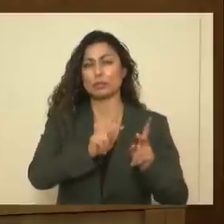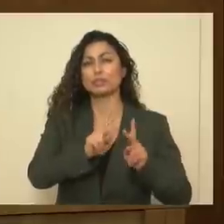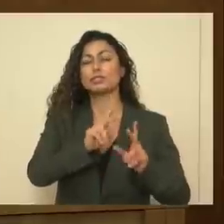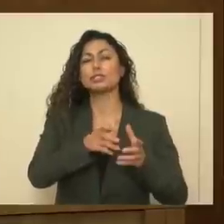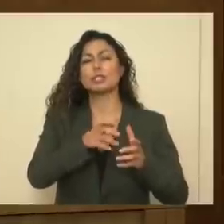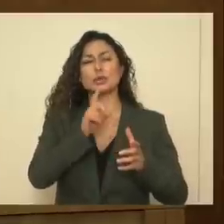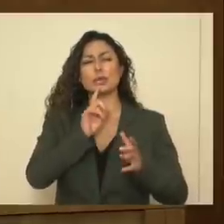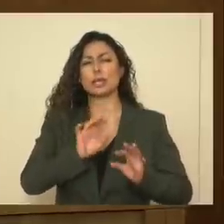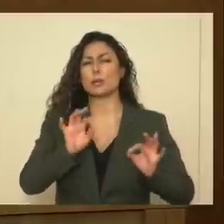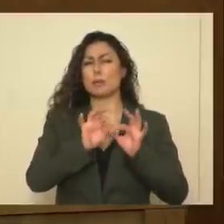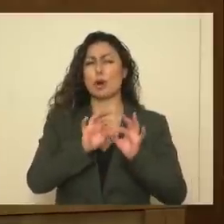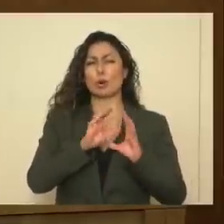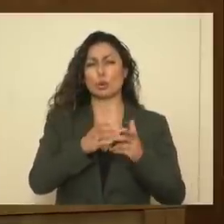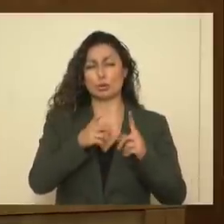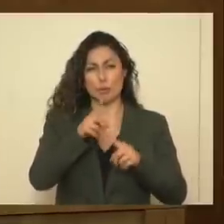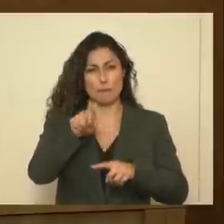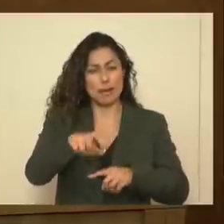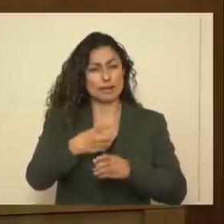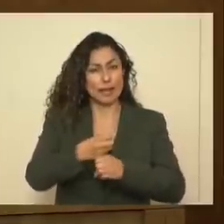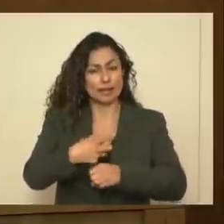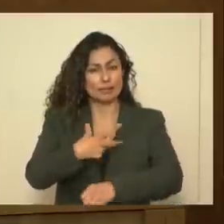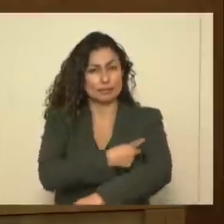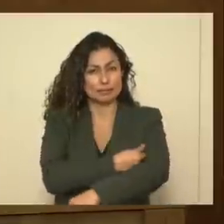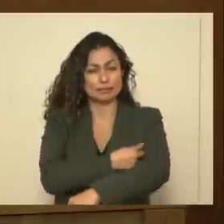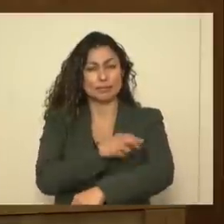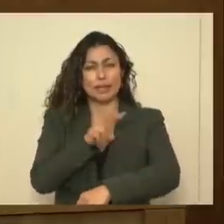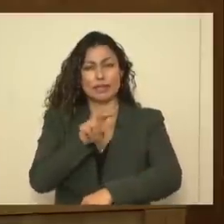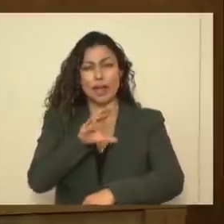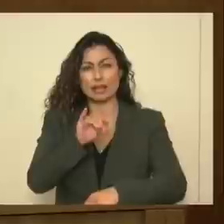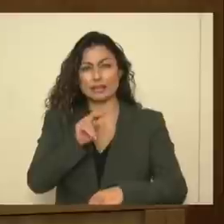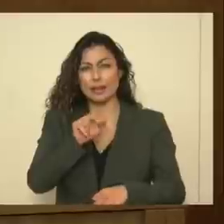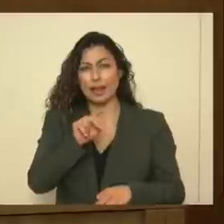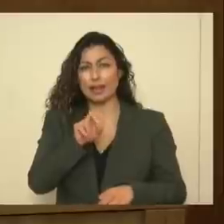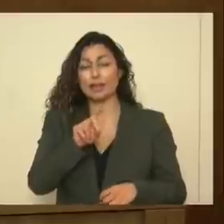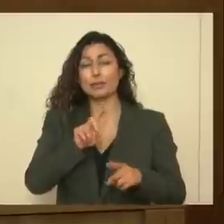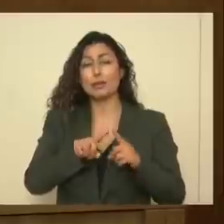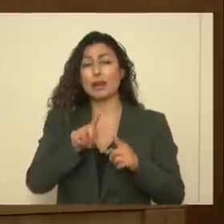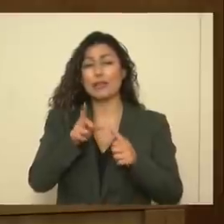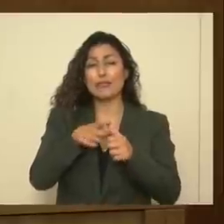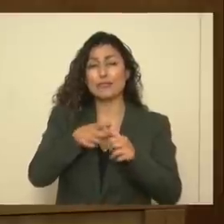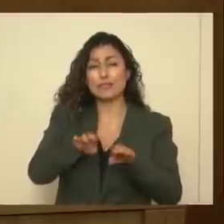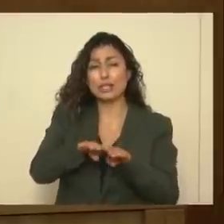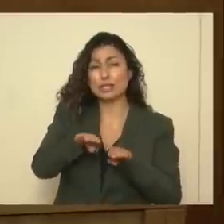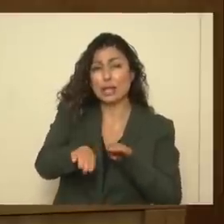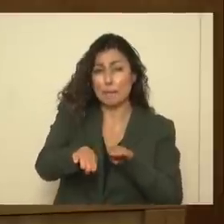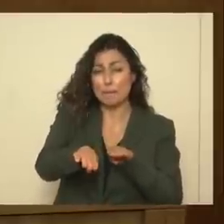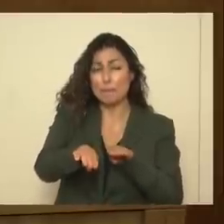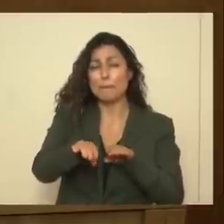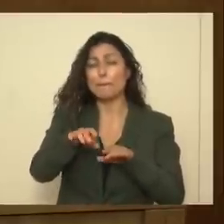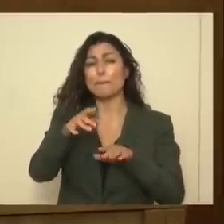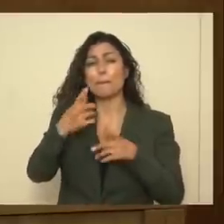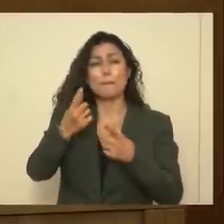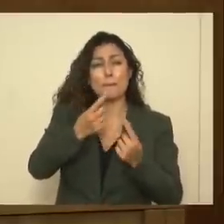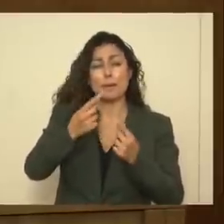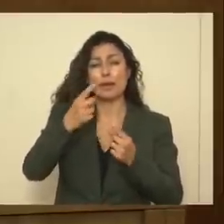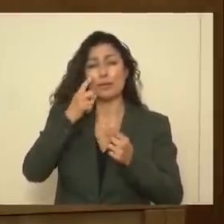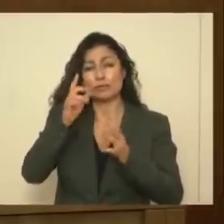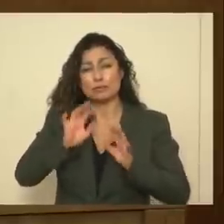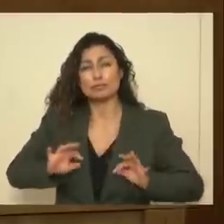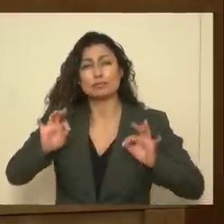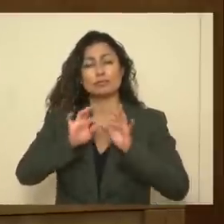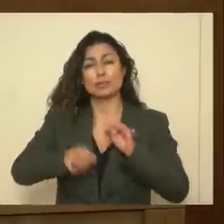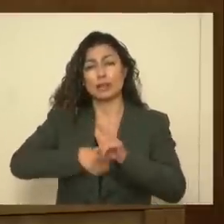get vaccinated as well. I just want to underscore that the first step in a significantly